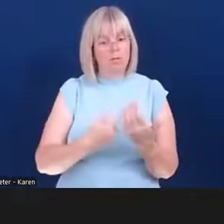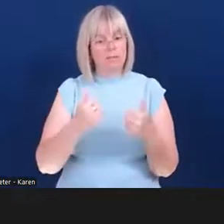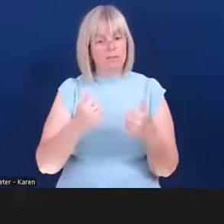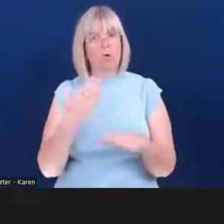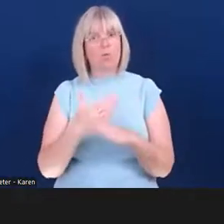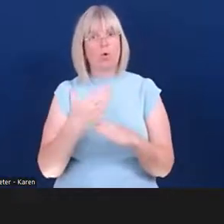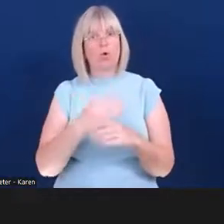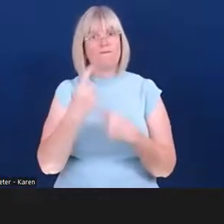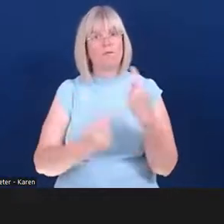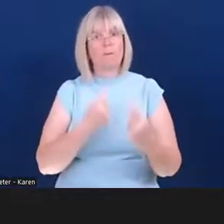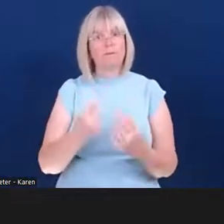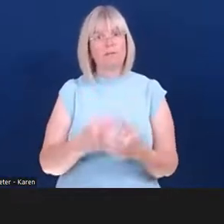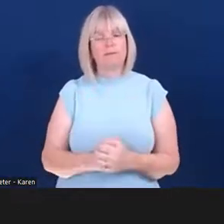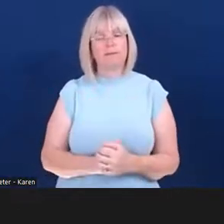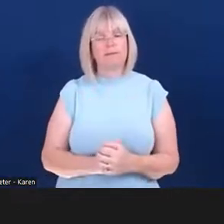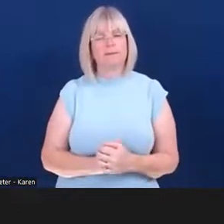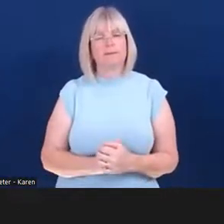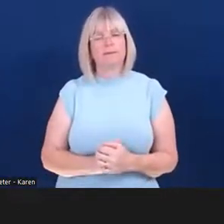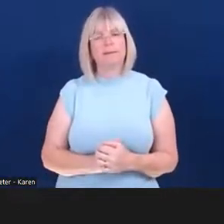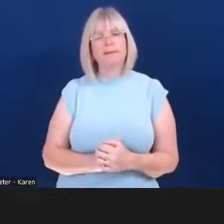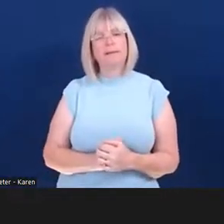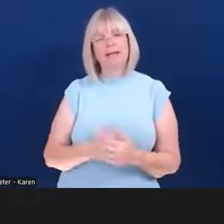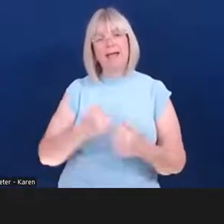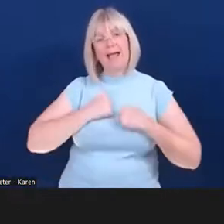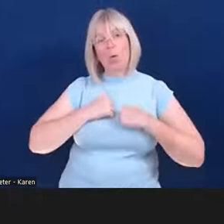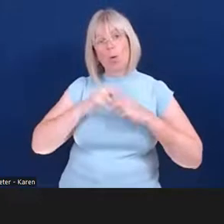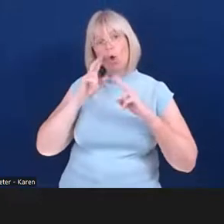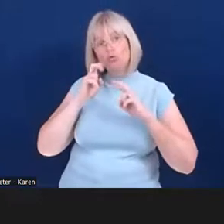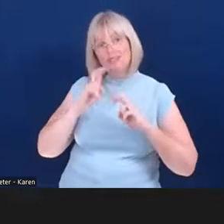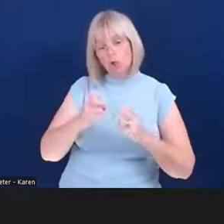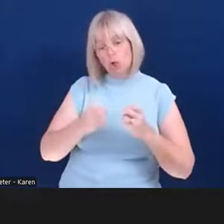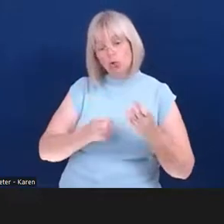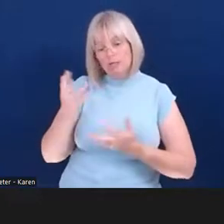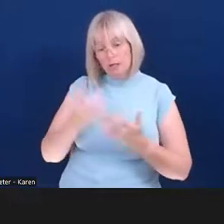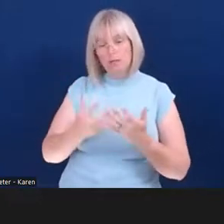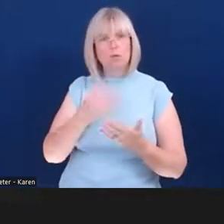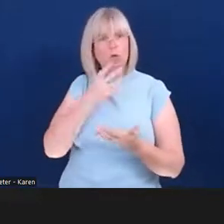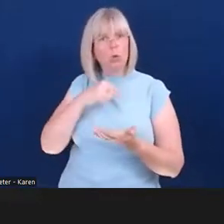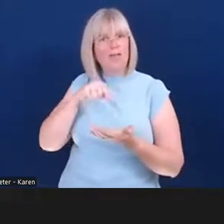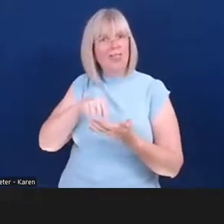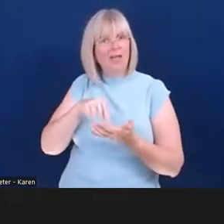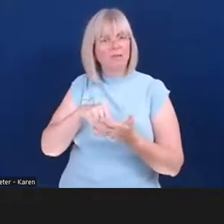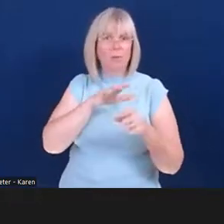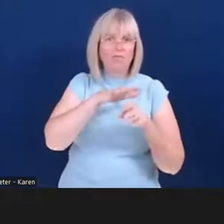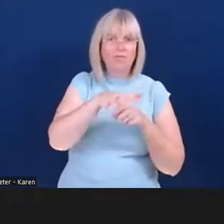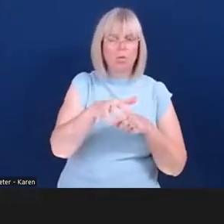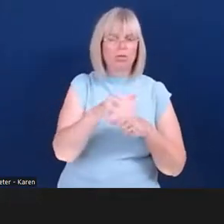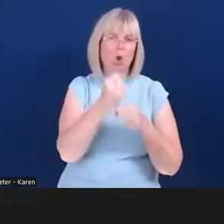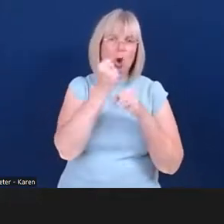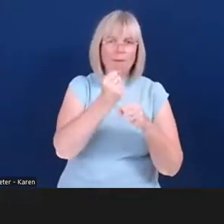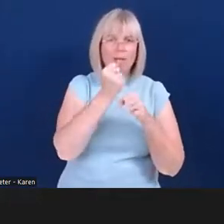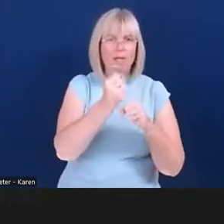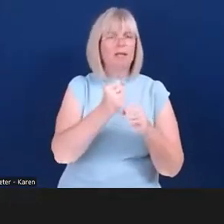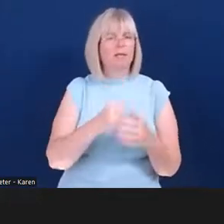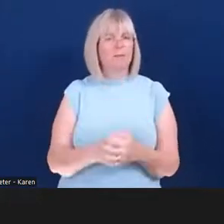use the findings of that research all the time to influence and lobby across the piece. And in April, a